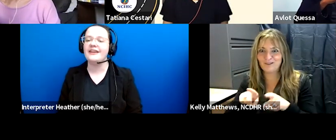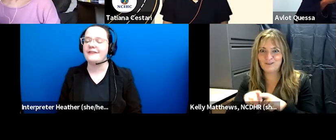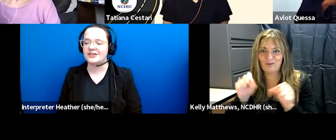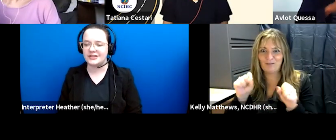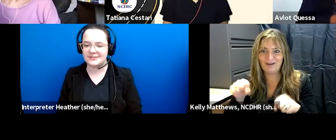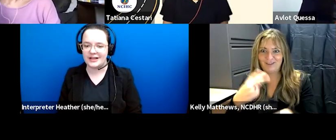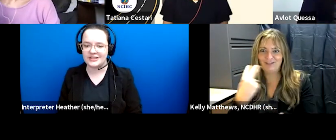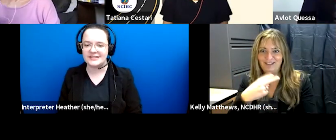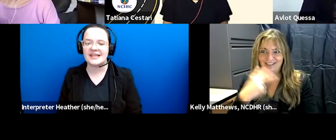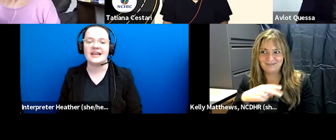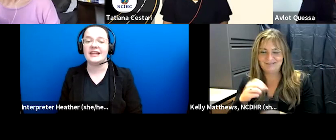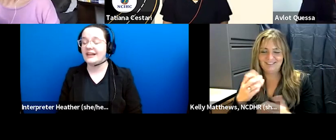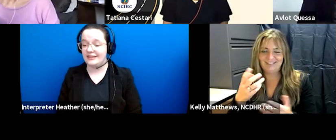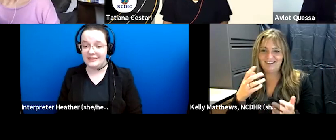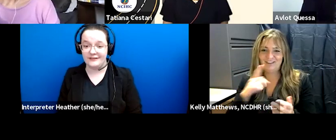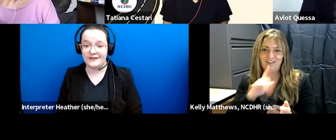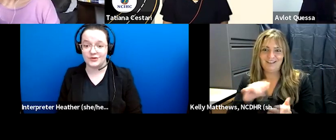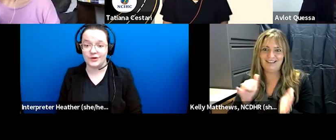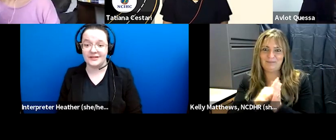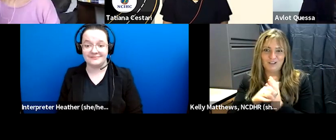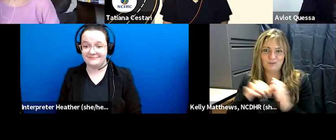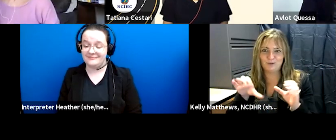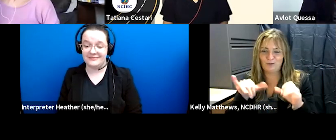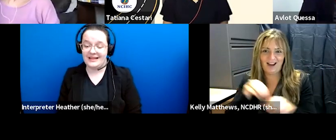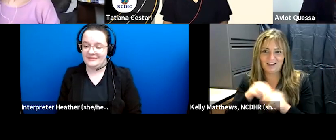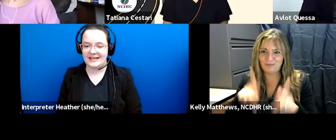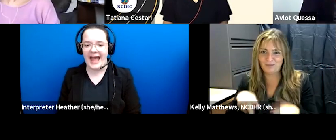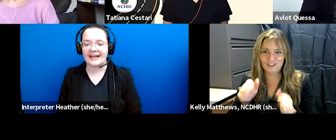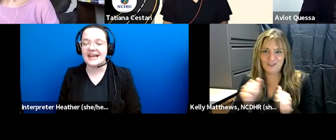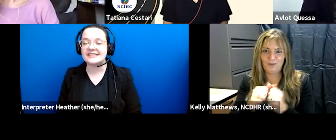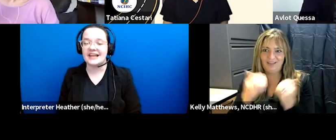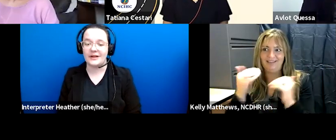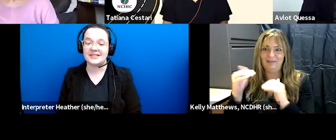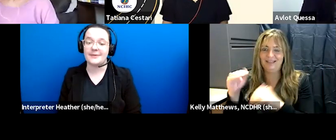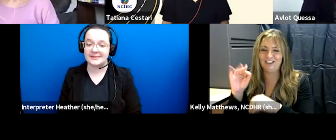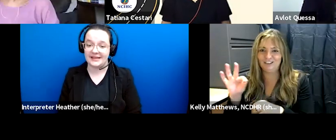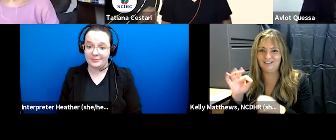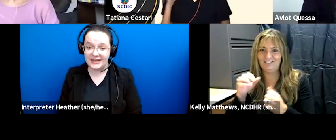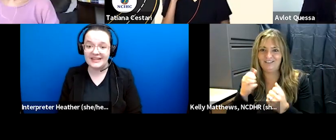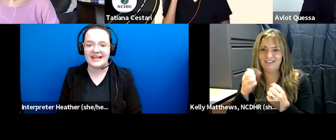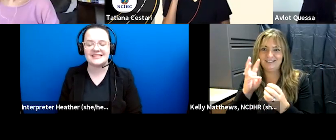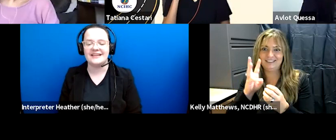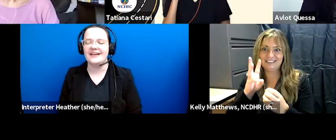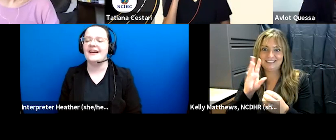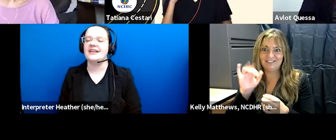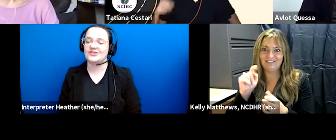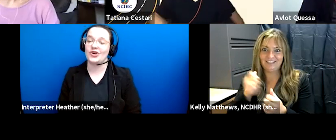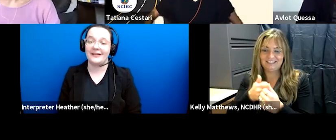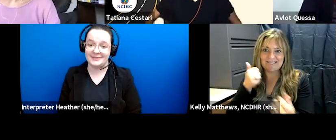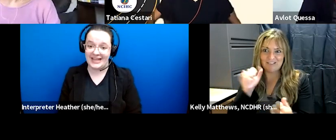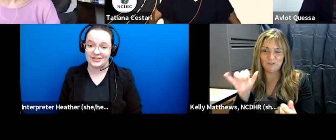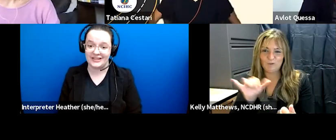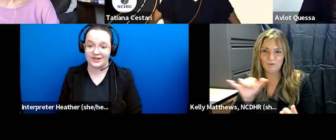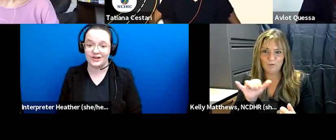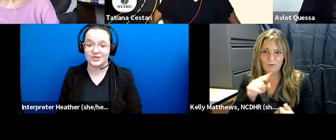on facial expressions and the visual access as well as possibly lip reading that's a